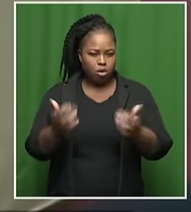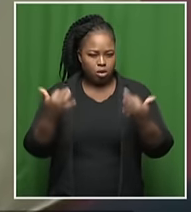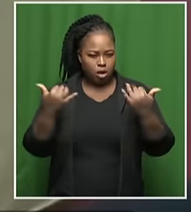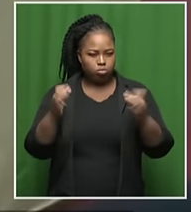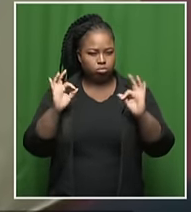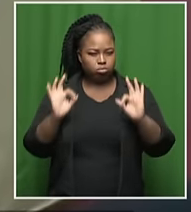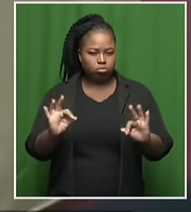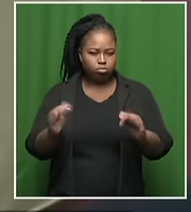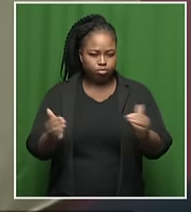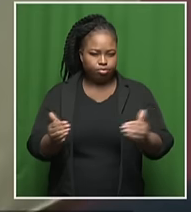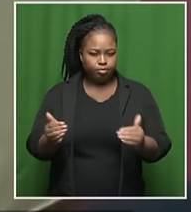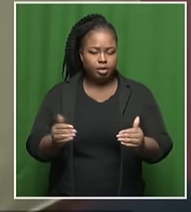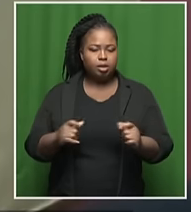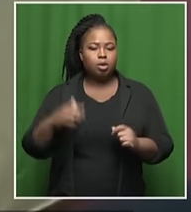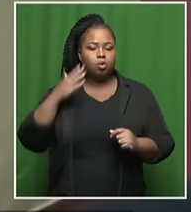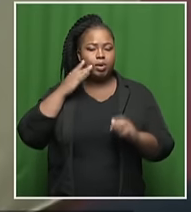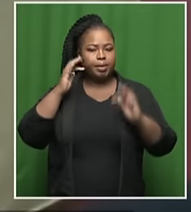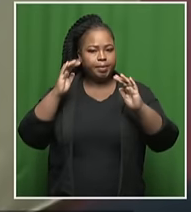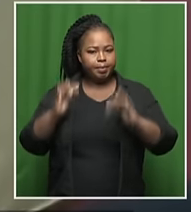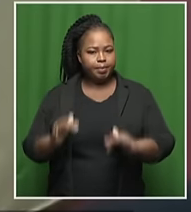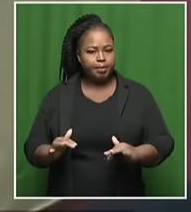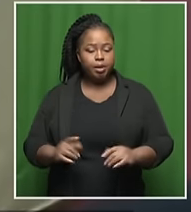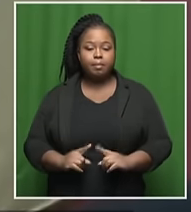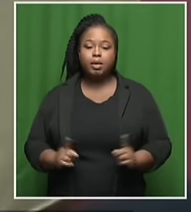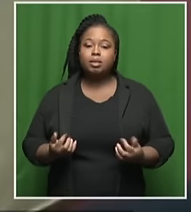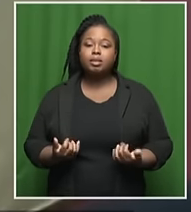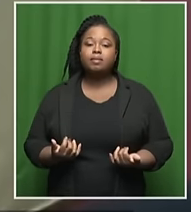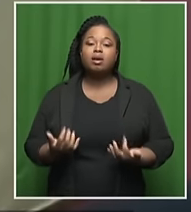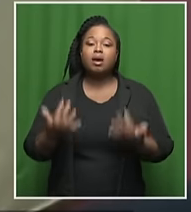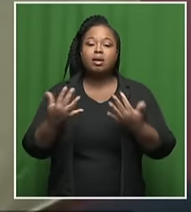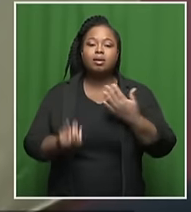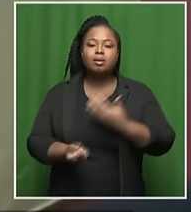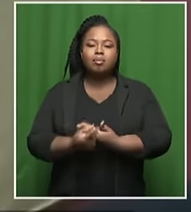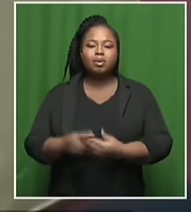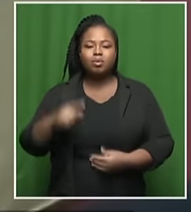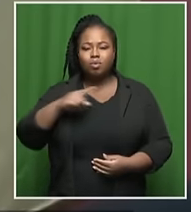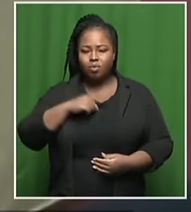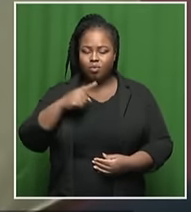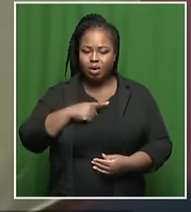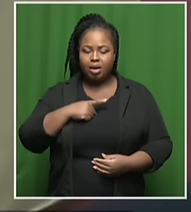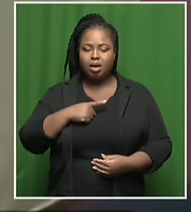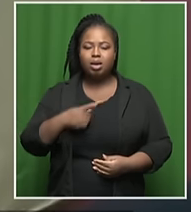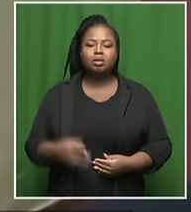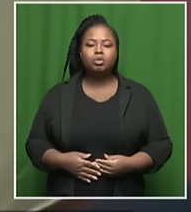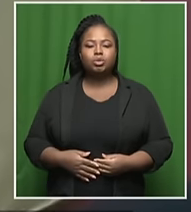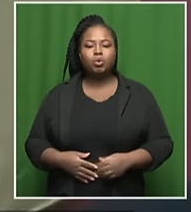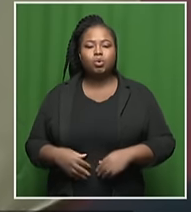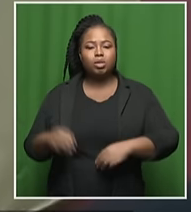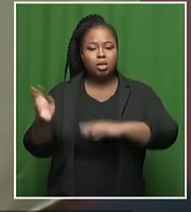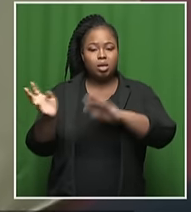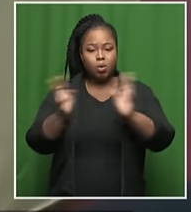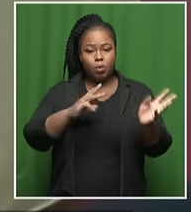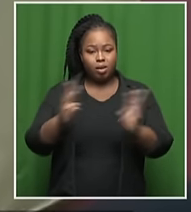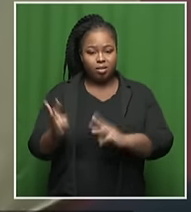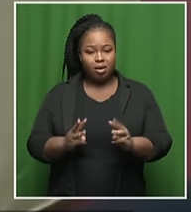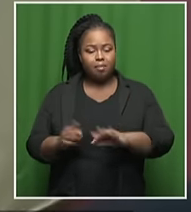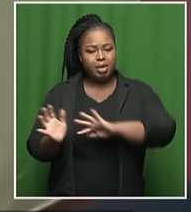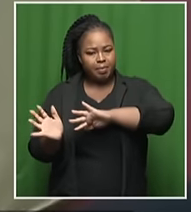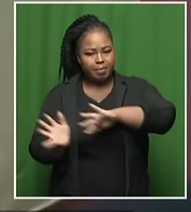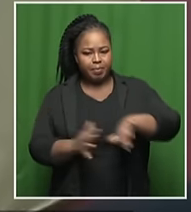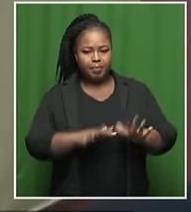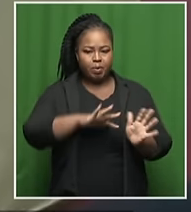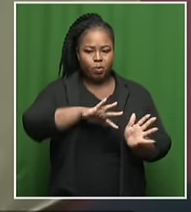as the rain came in. But the fires were generally because of the prefrontal conditions of the winds coming in.